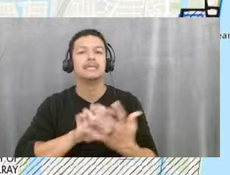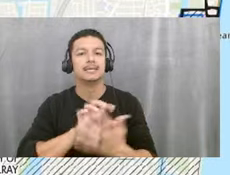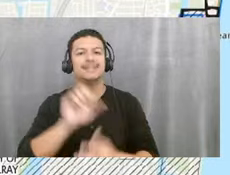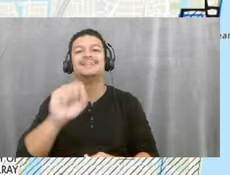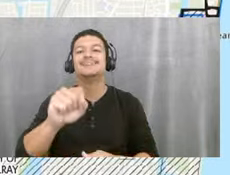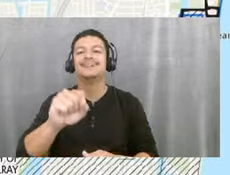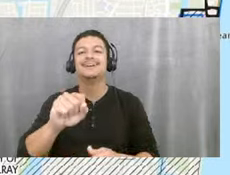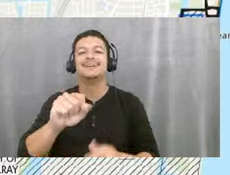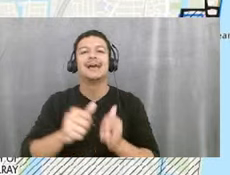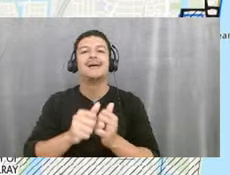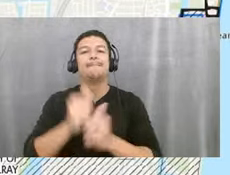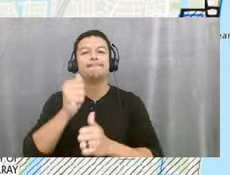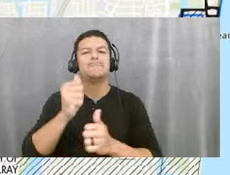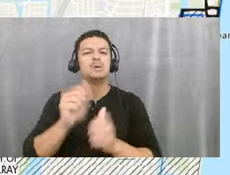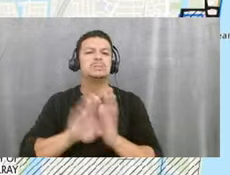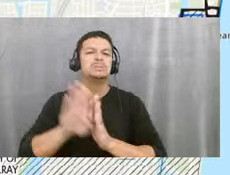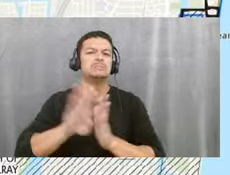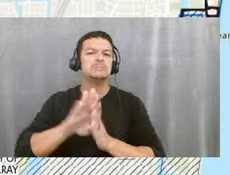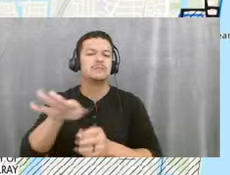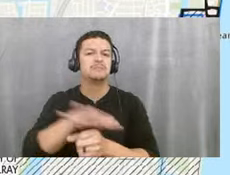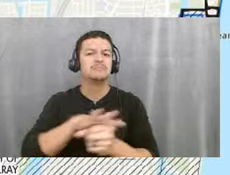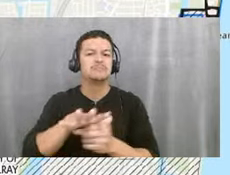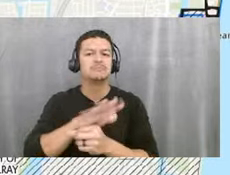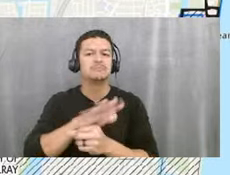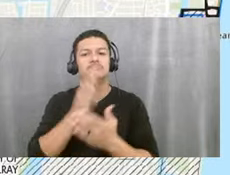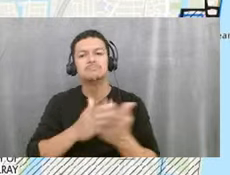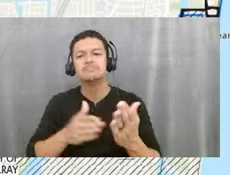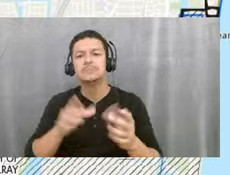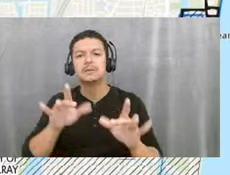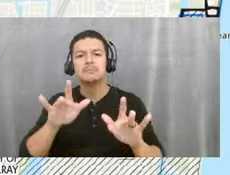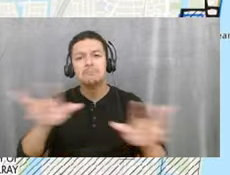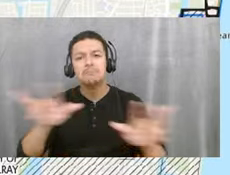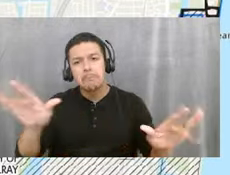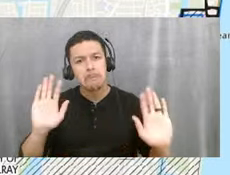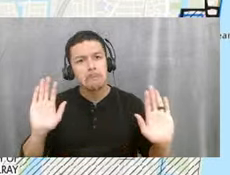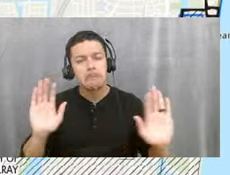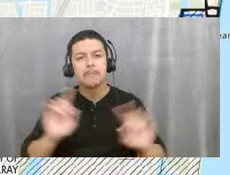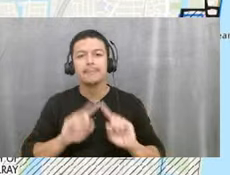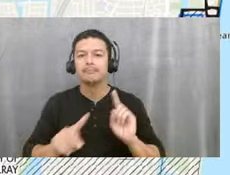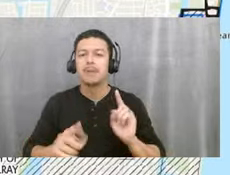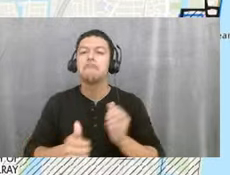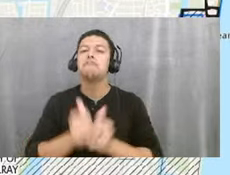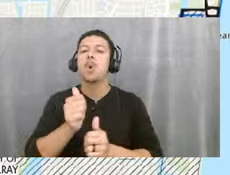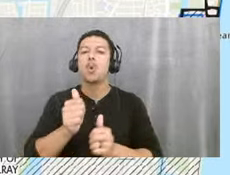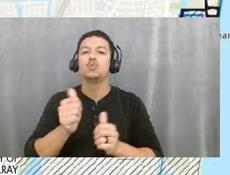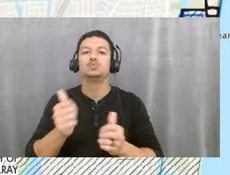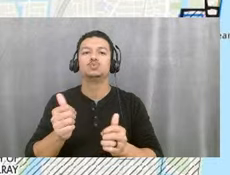a developed area. There may be some parcels that are vacant, um, but largely this is a developed area.